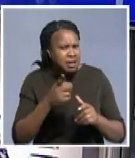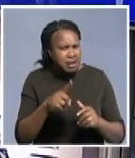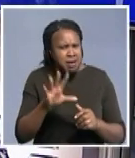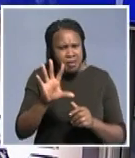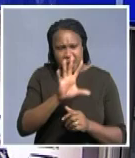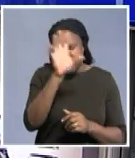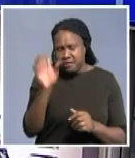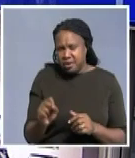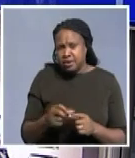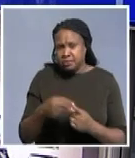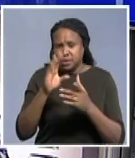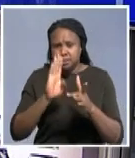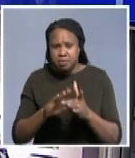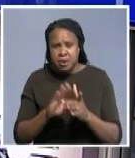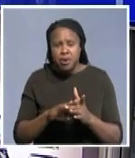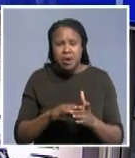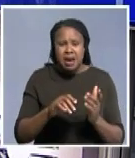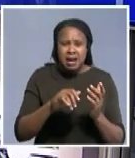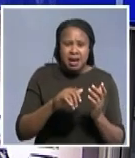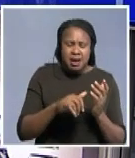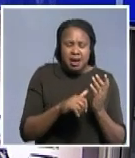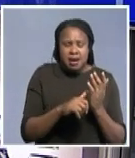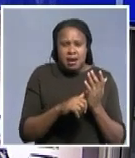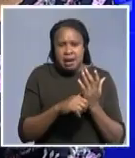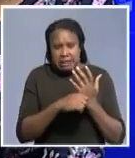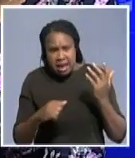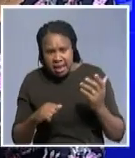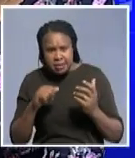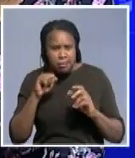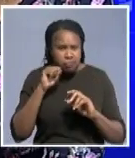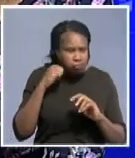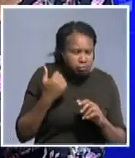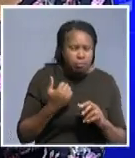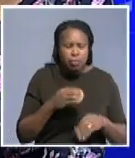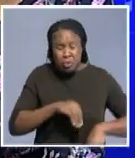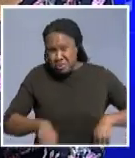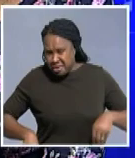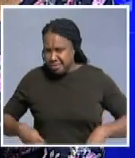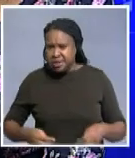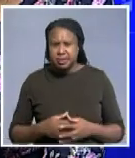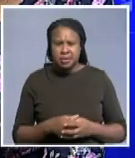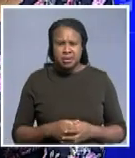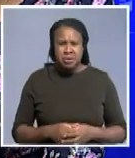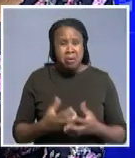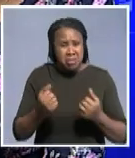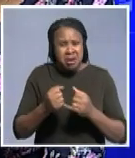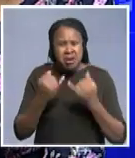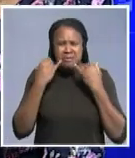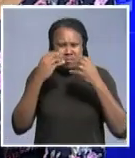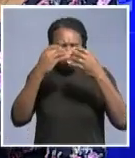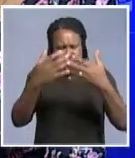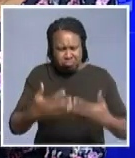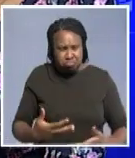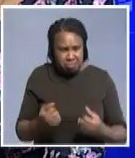especially when it comes to tax fraud and and even corruption So are there statistics available